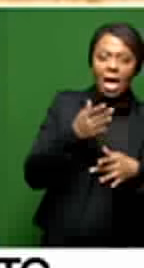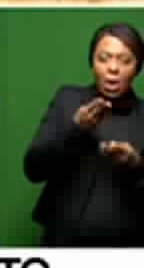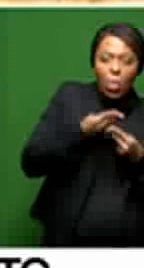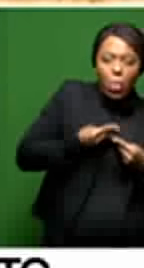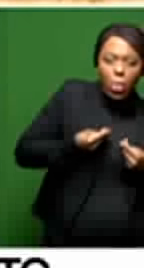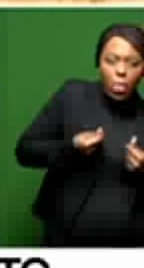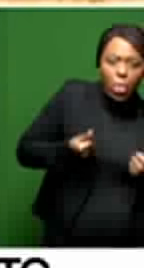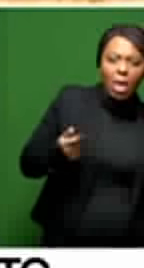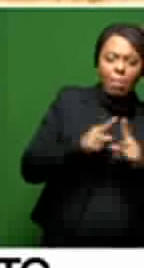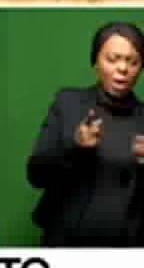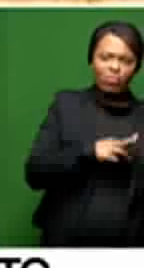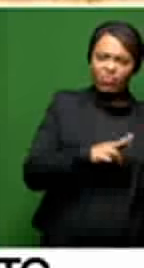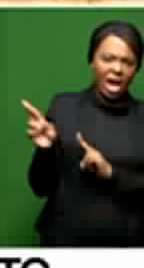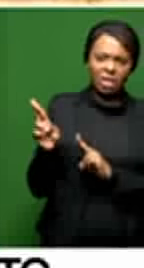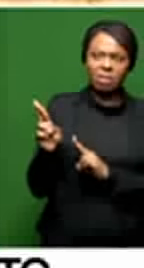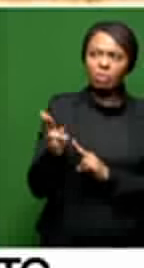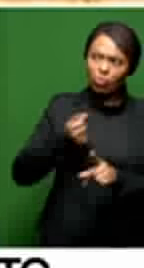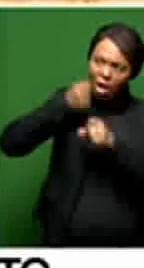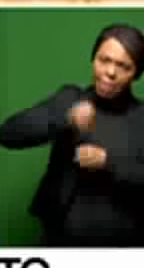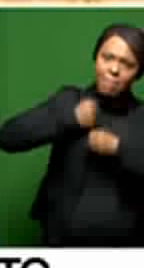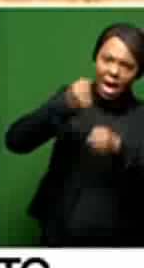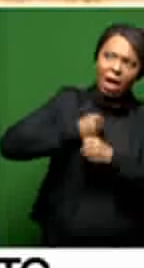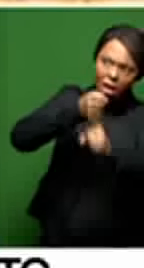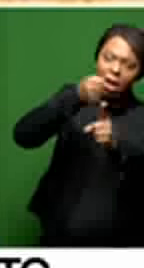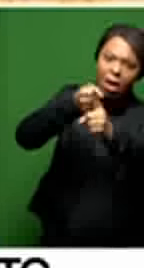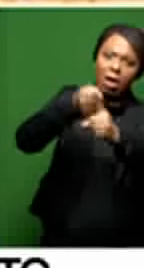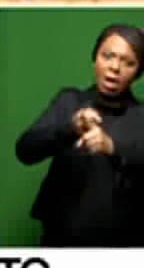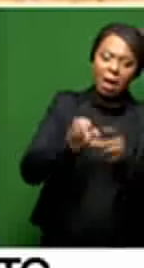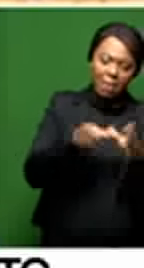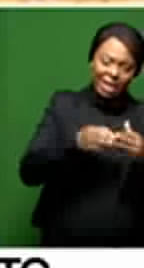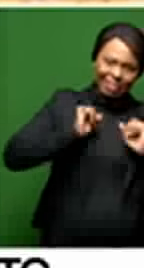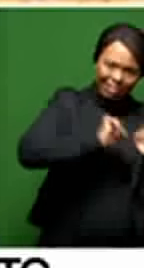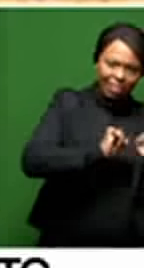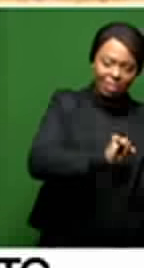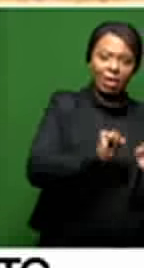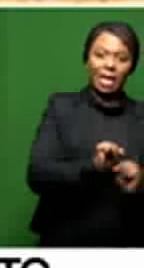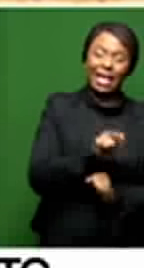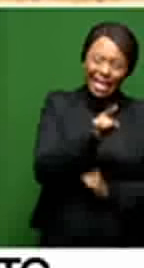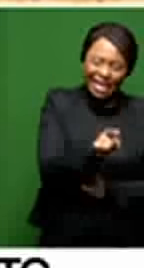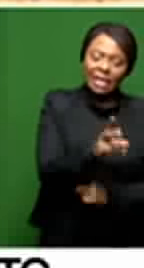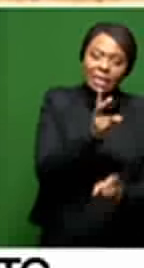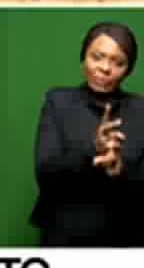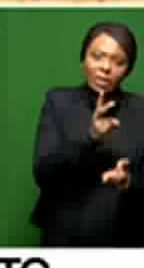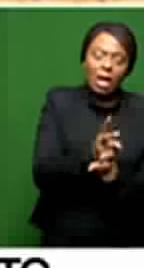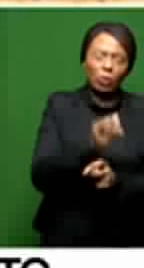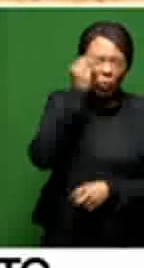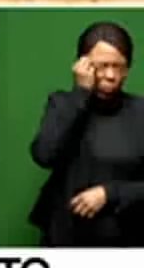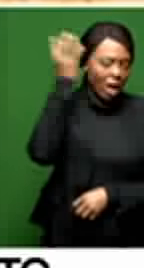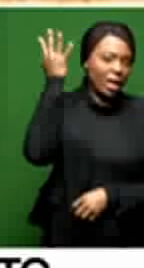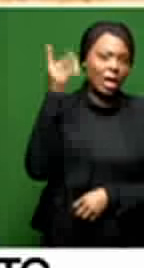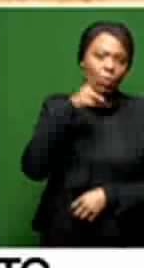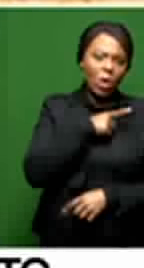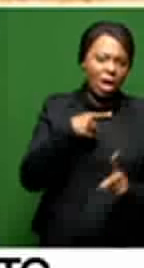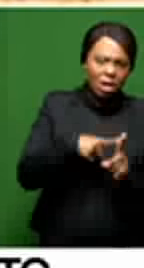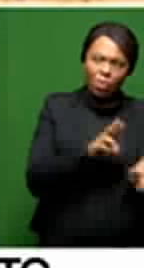go out and campaign for the party. that, for them, has been one of the most difficult to get over. The fact